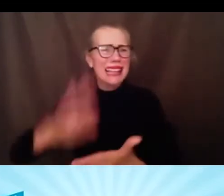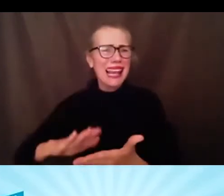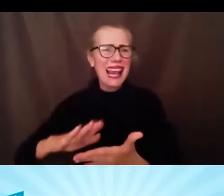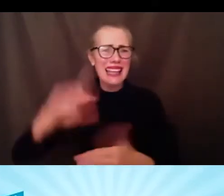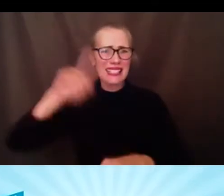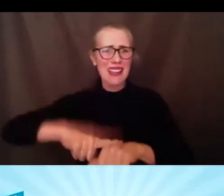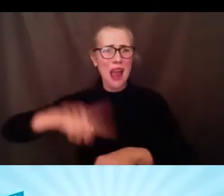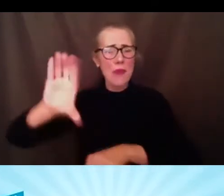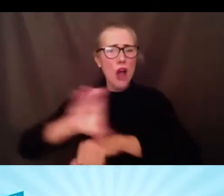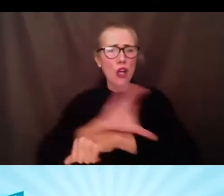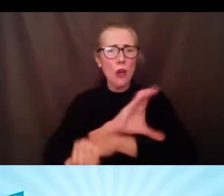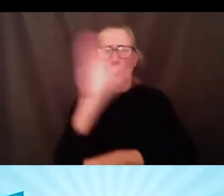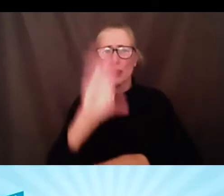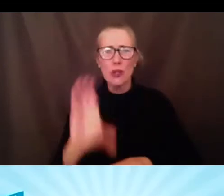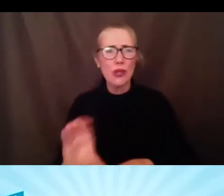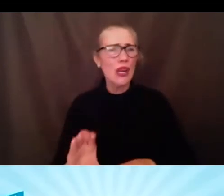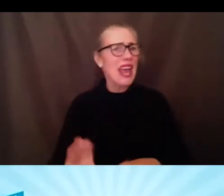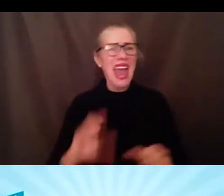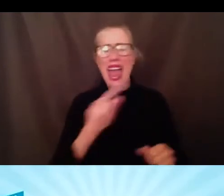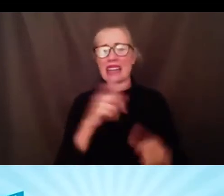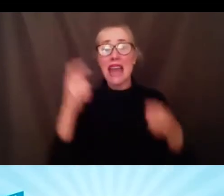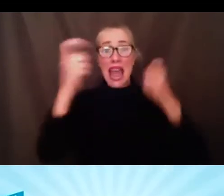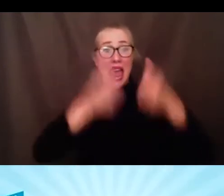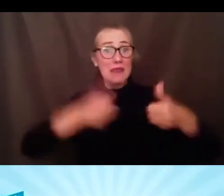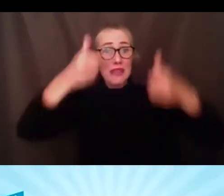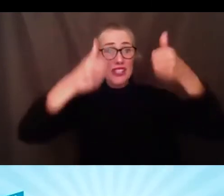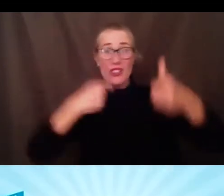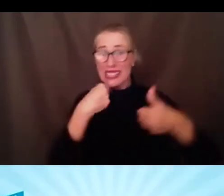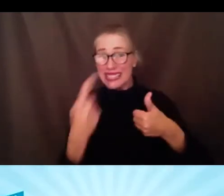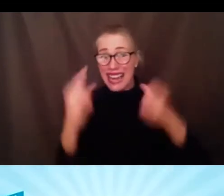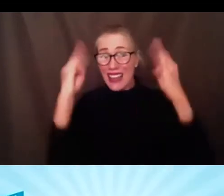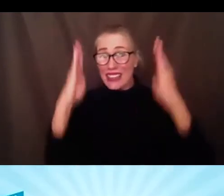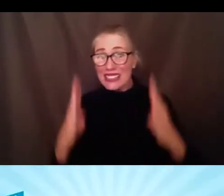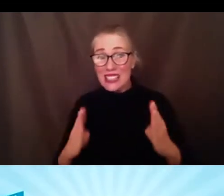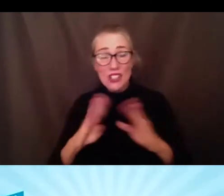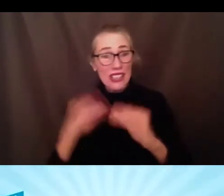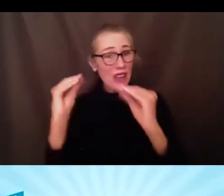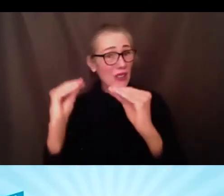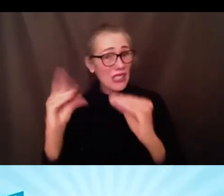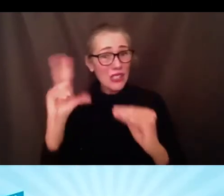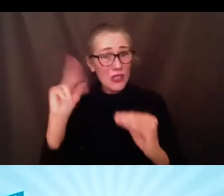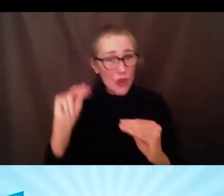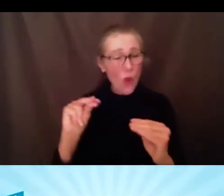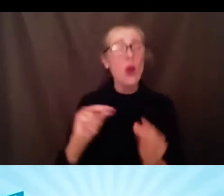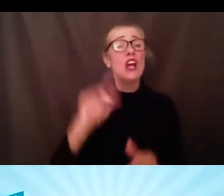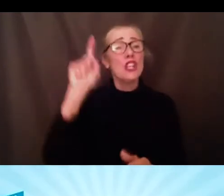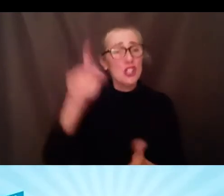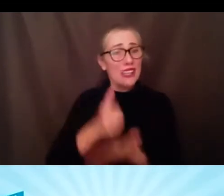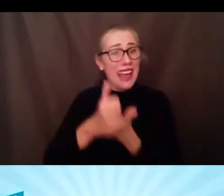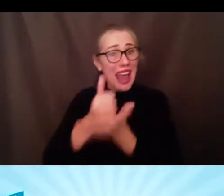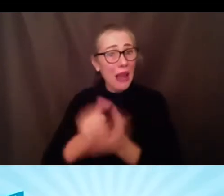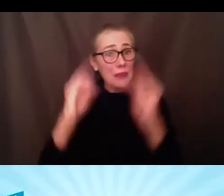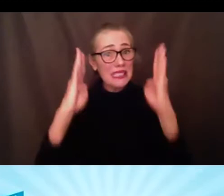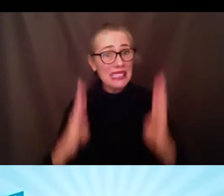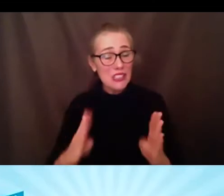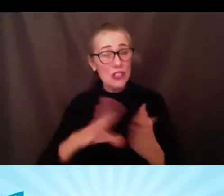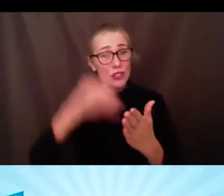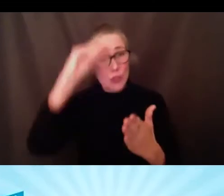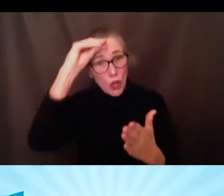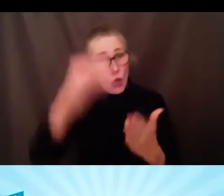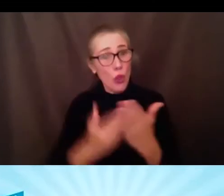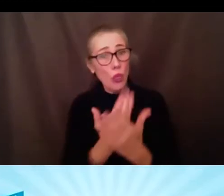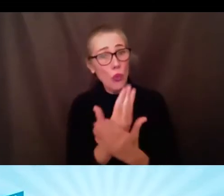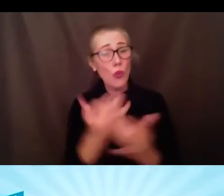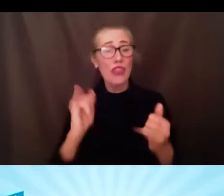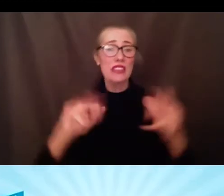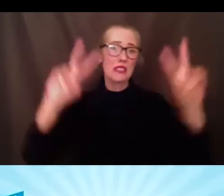from telling teachers how to offer instruction help administrators help their teachers with the new normal finally let's prioritize our seniors who have